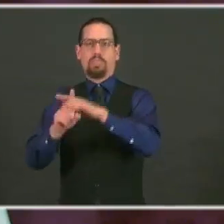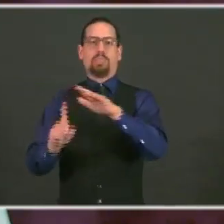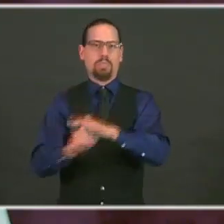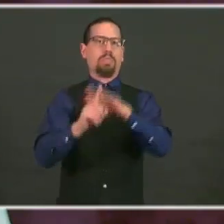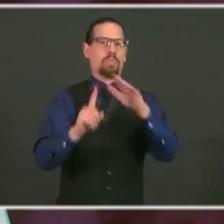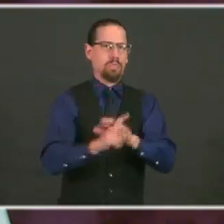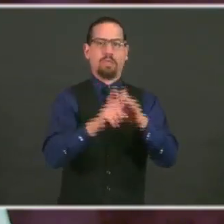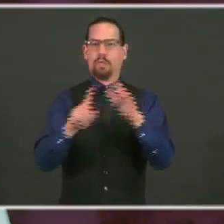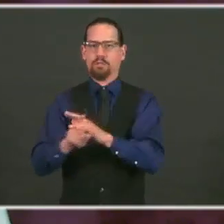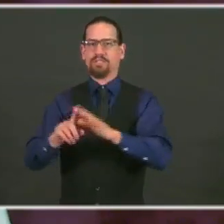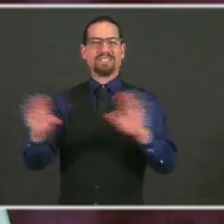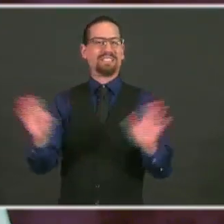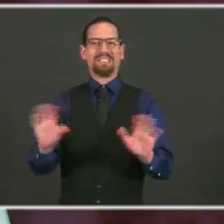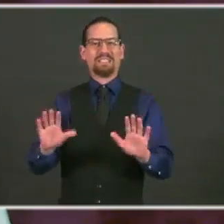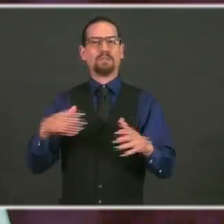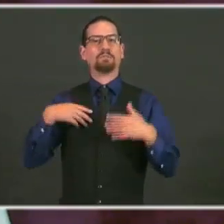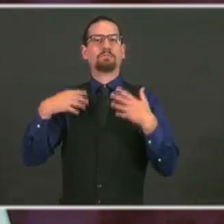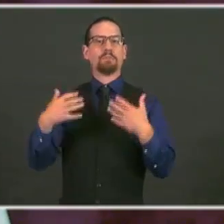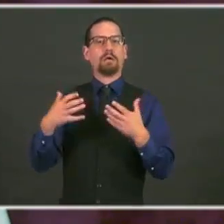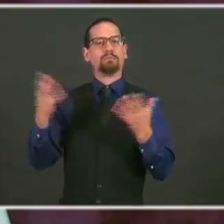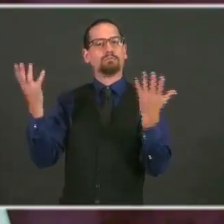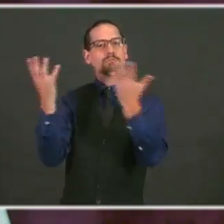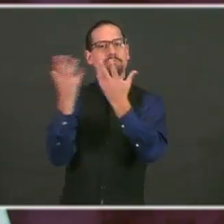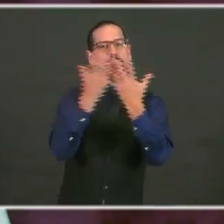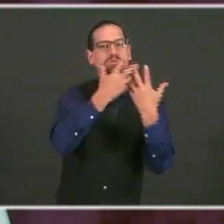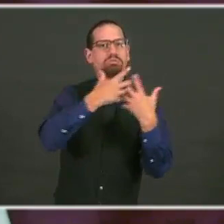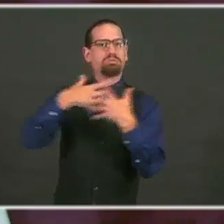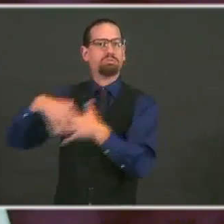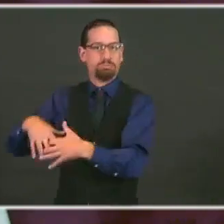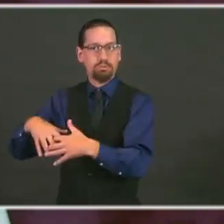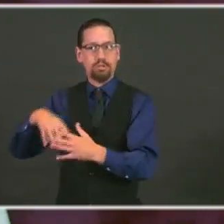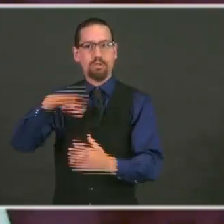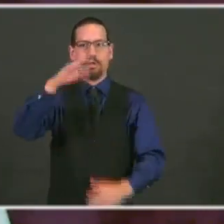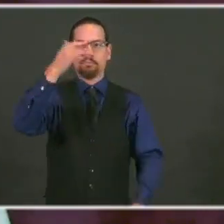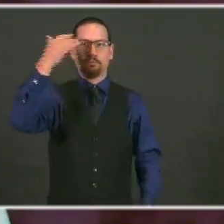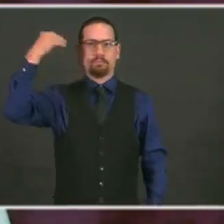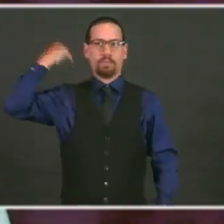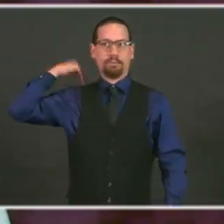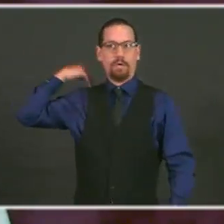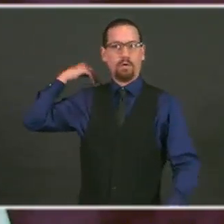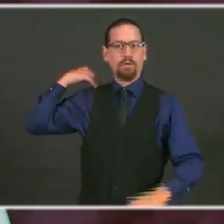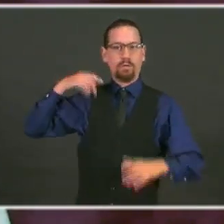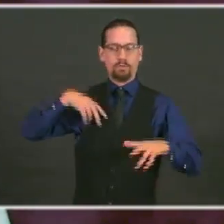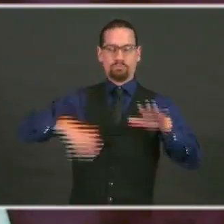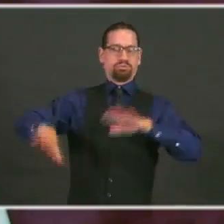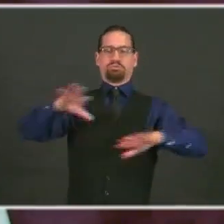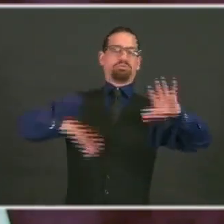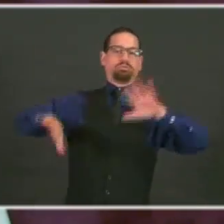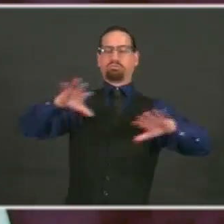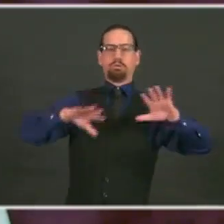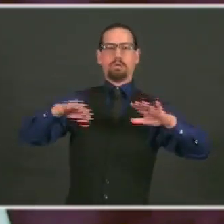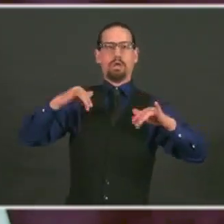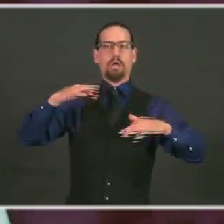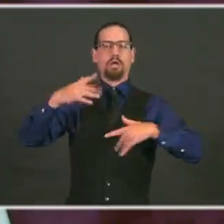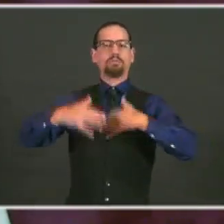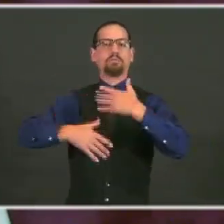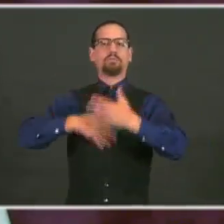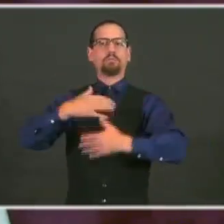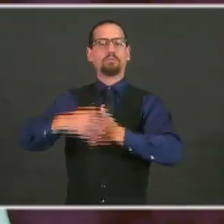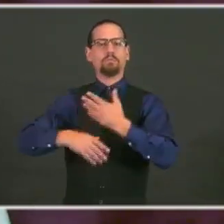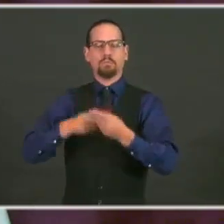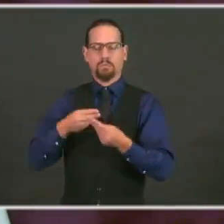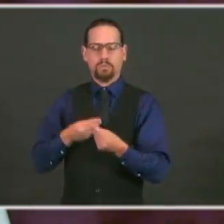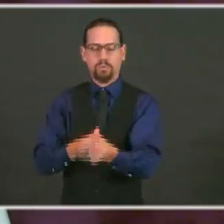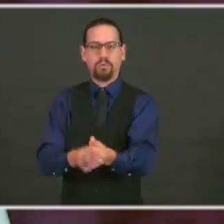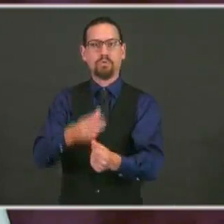before. But if what I saw yesterday in East Providence is the way this is going to go, I feel great about